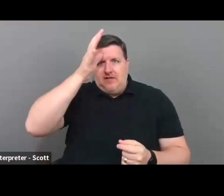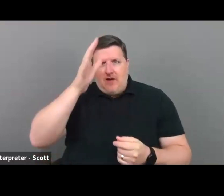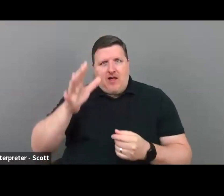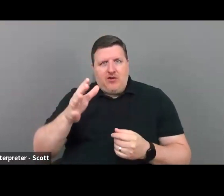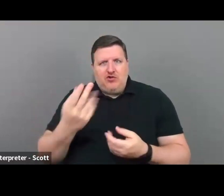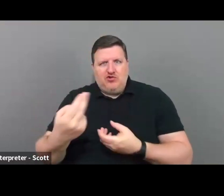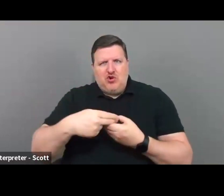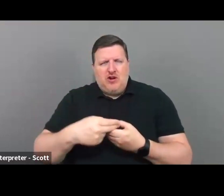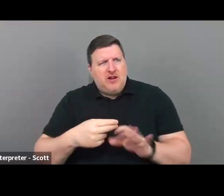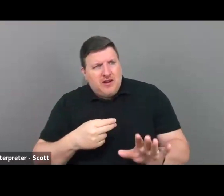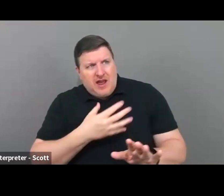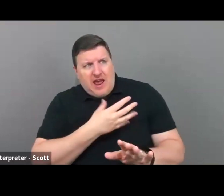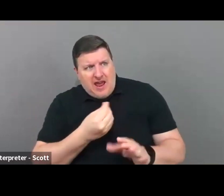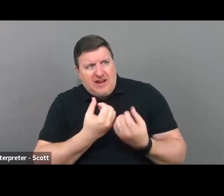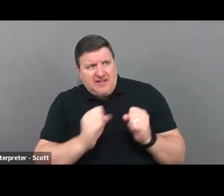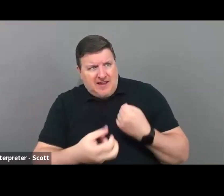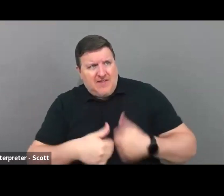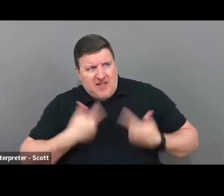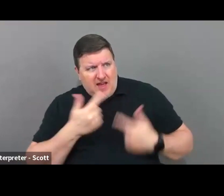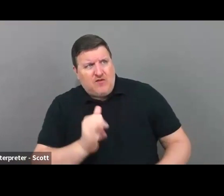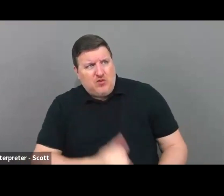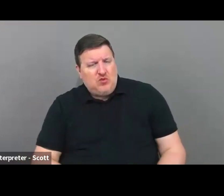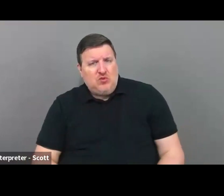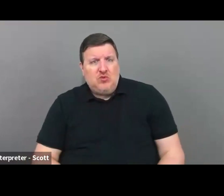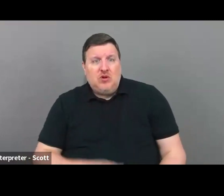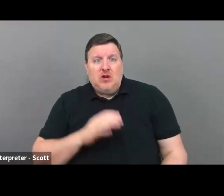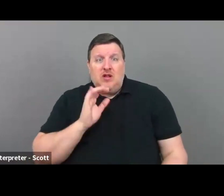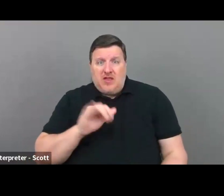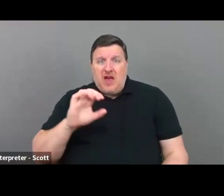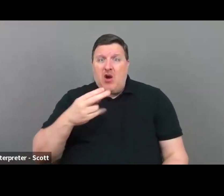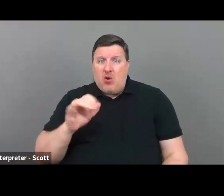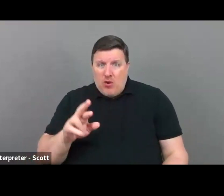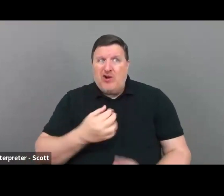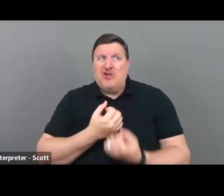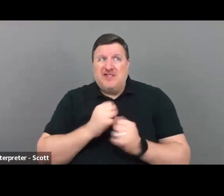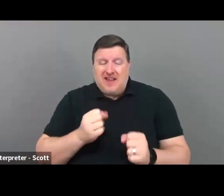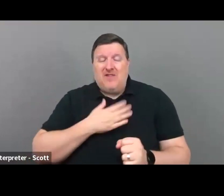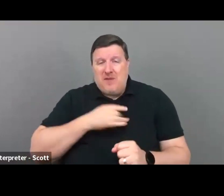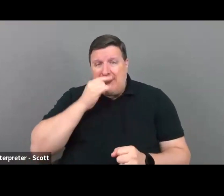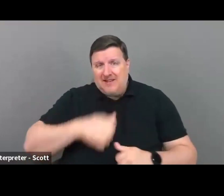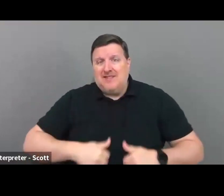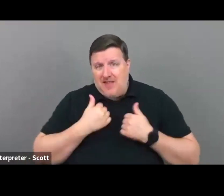and it saves lives. This choir saved my kid's life.